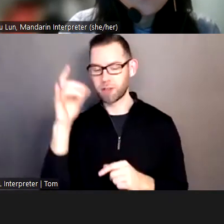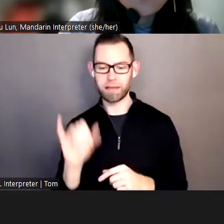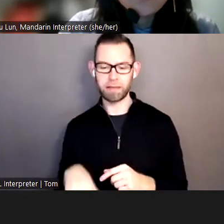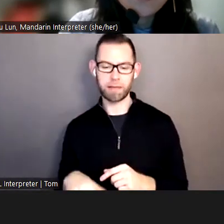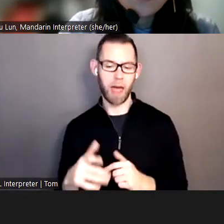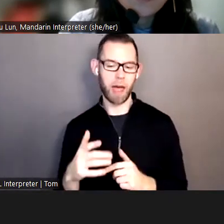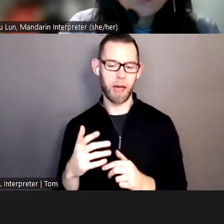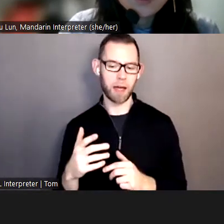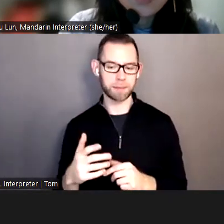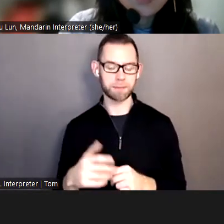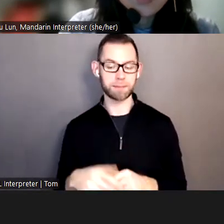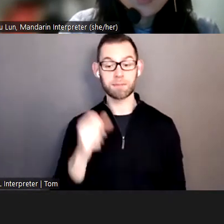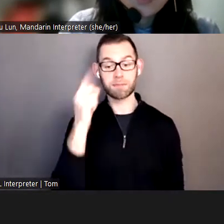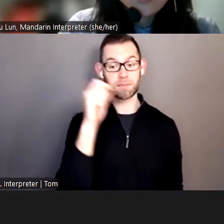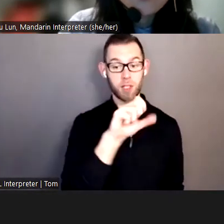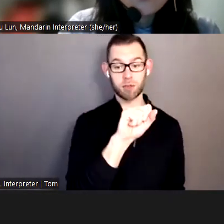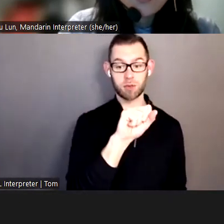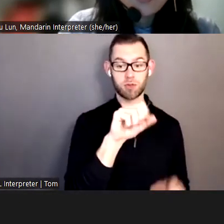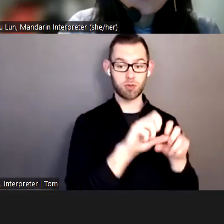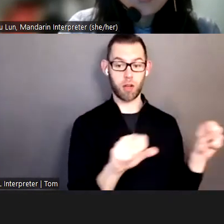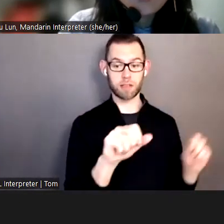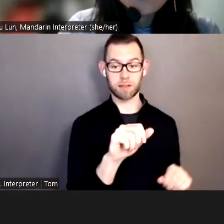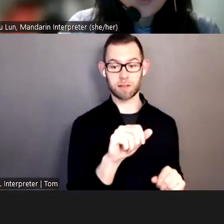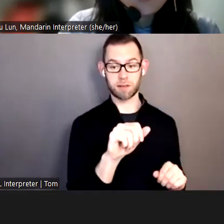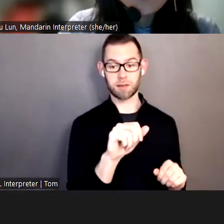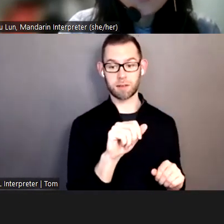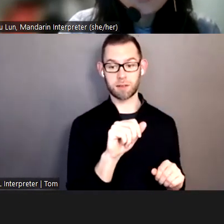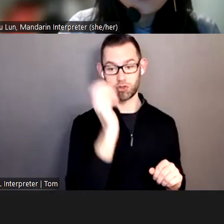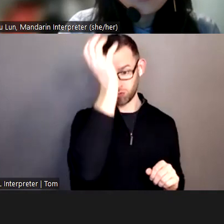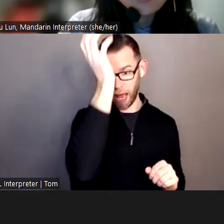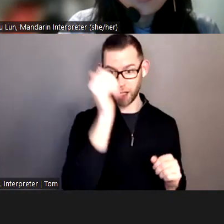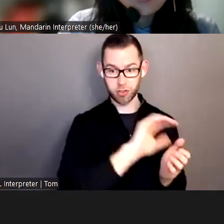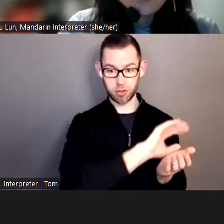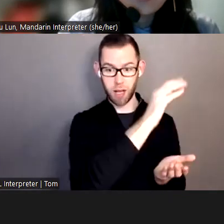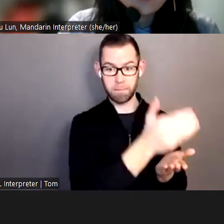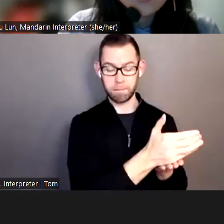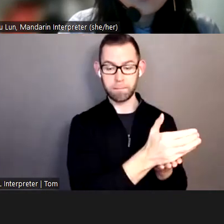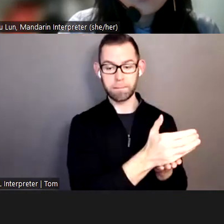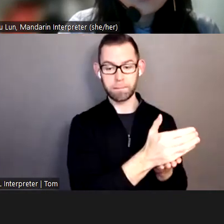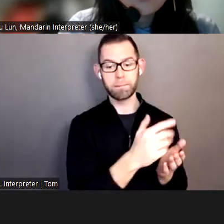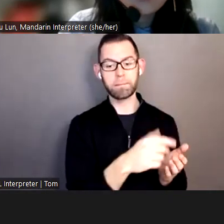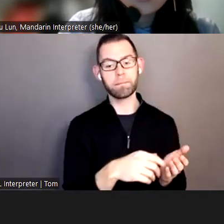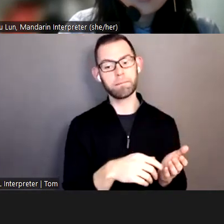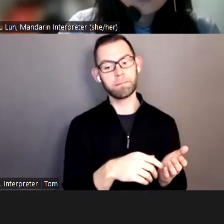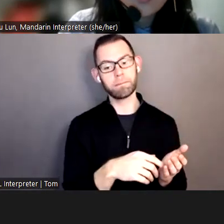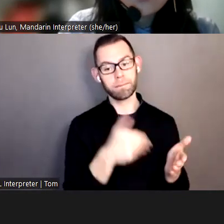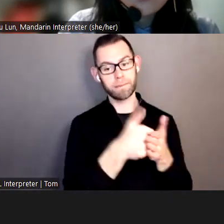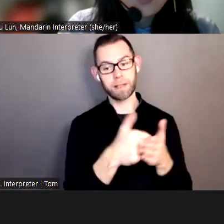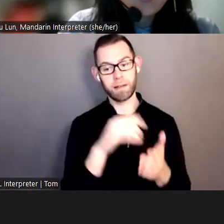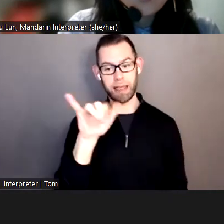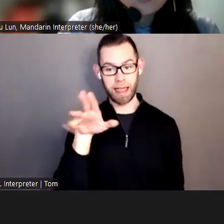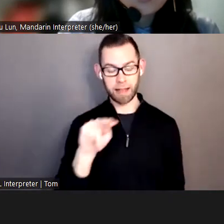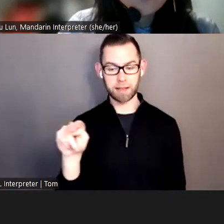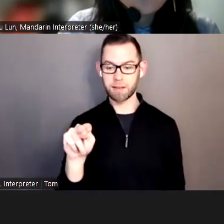ash dump in close proximity to Lynn and other environmental justice communities doesn't meet